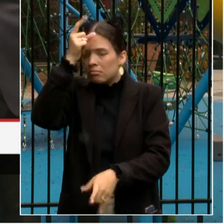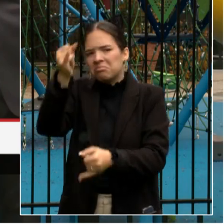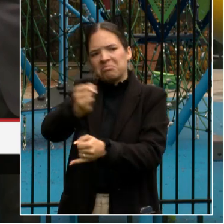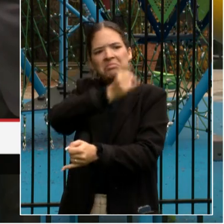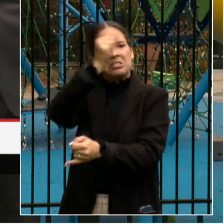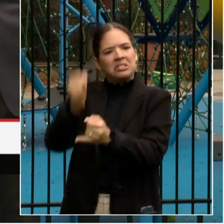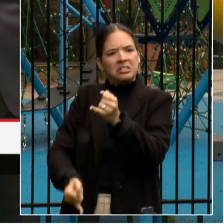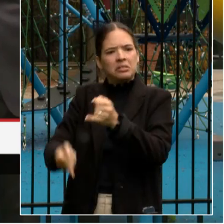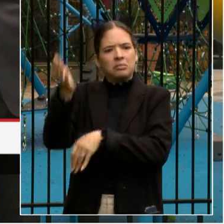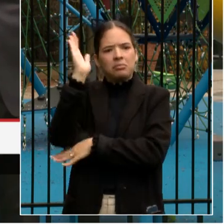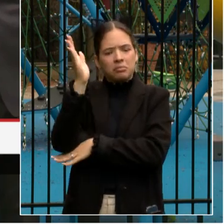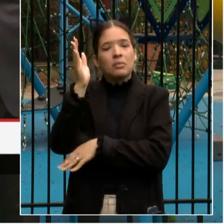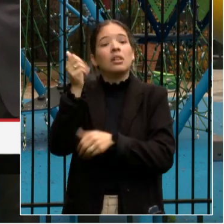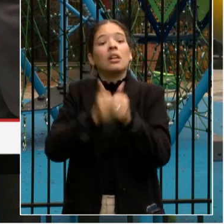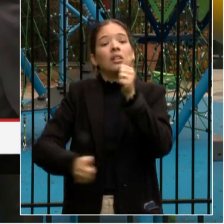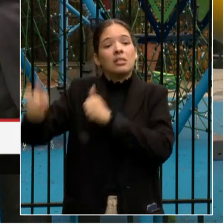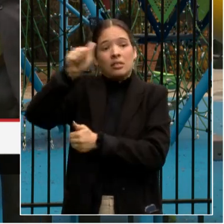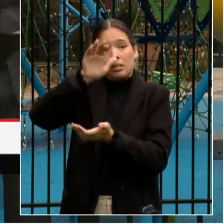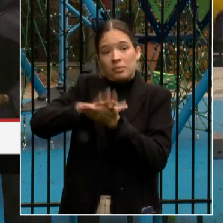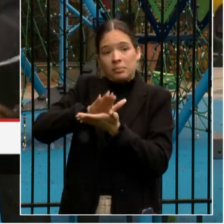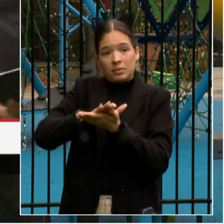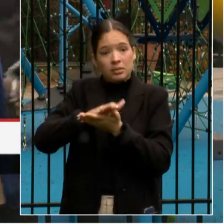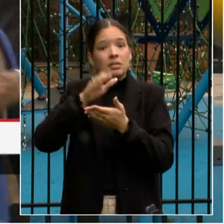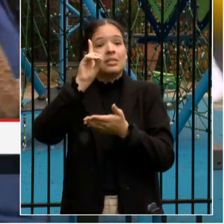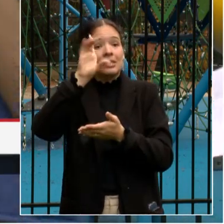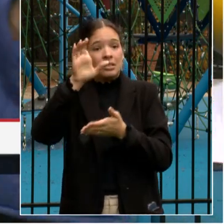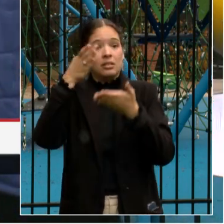of D.C. Public Schools, Lewis Faraby.